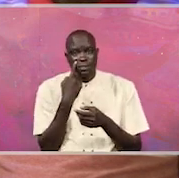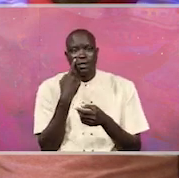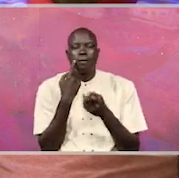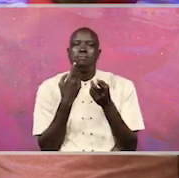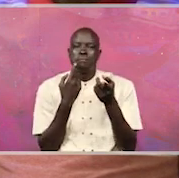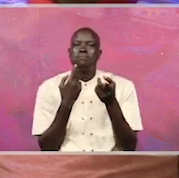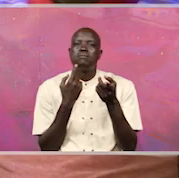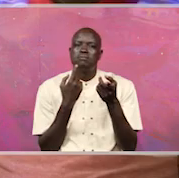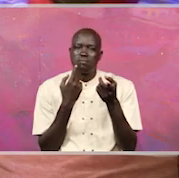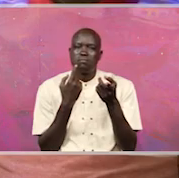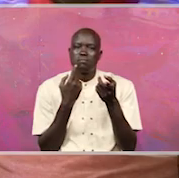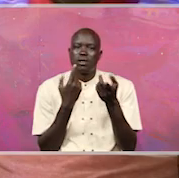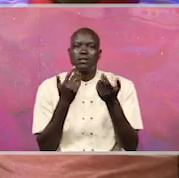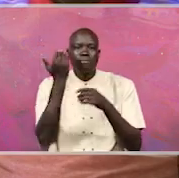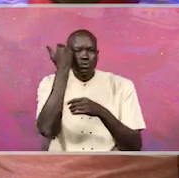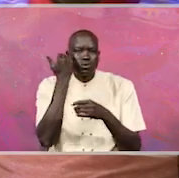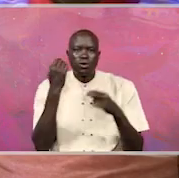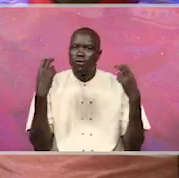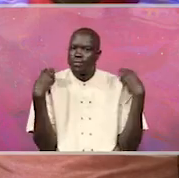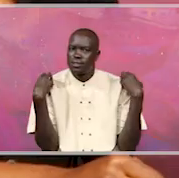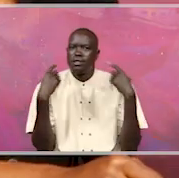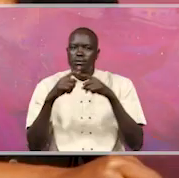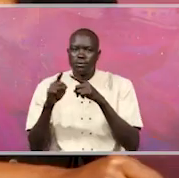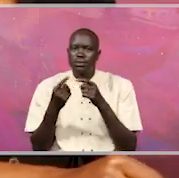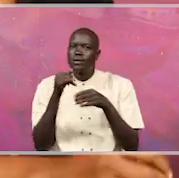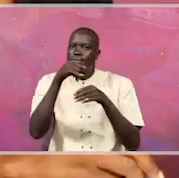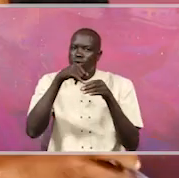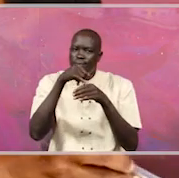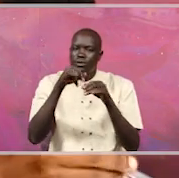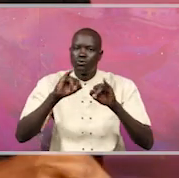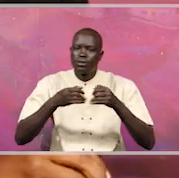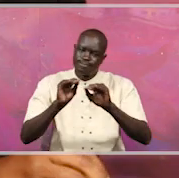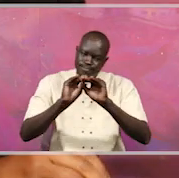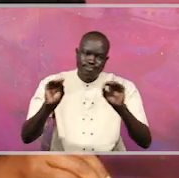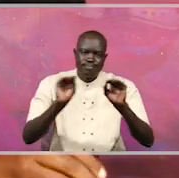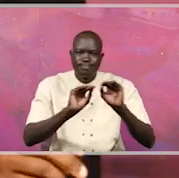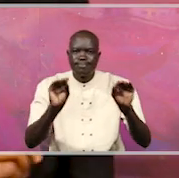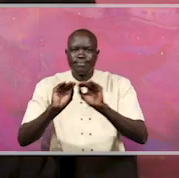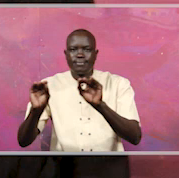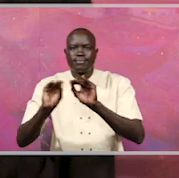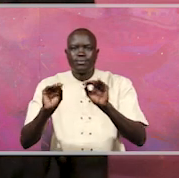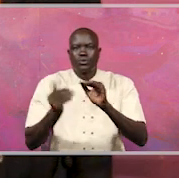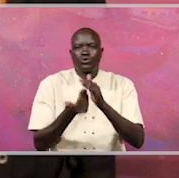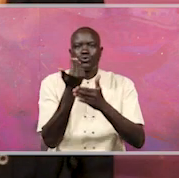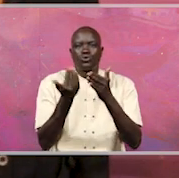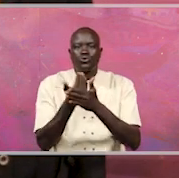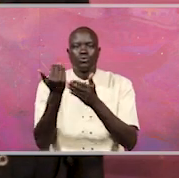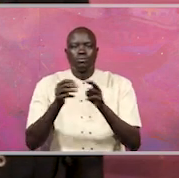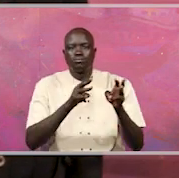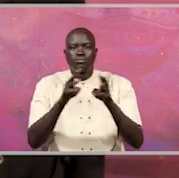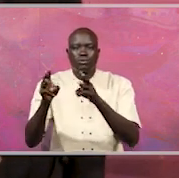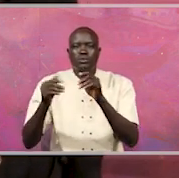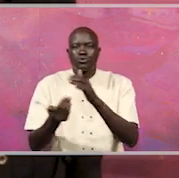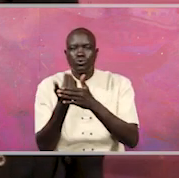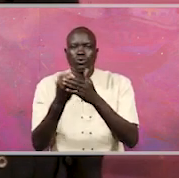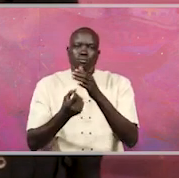that our judicial officers who are involved are trained in the new schemes that are happening